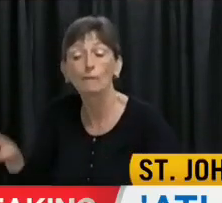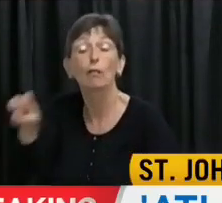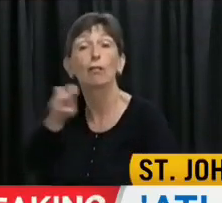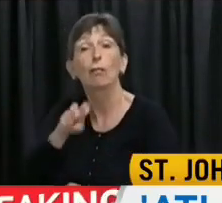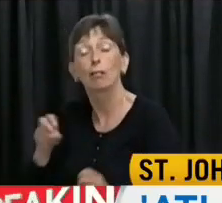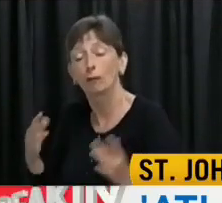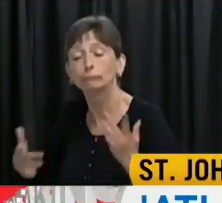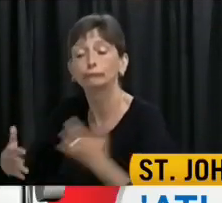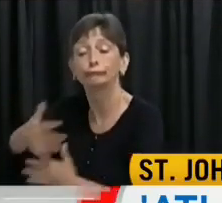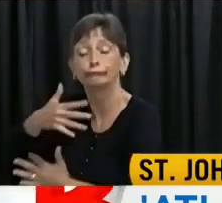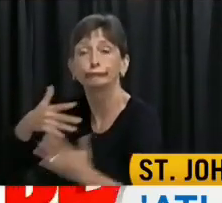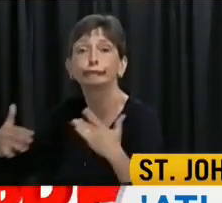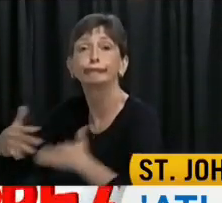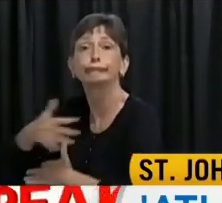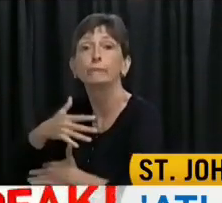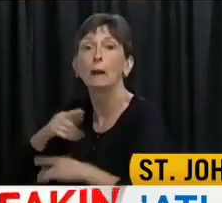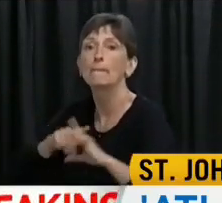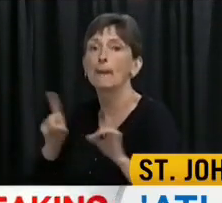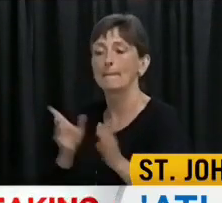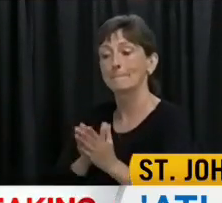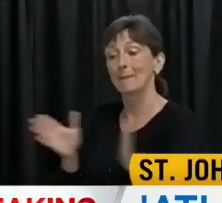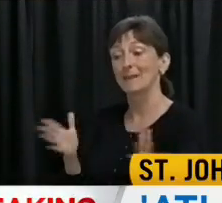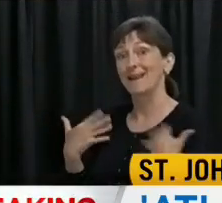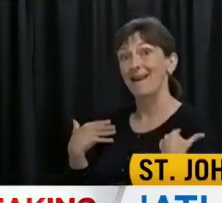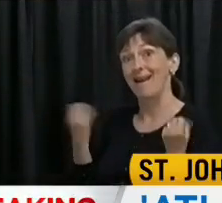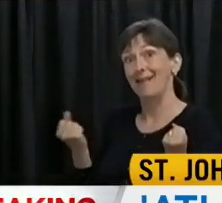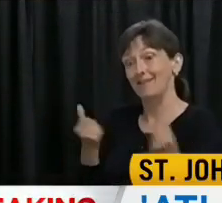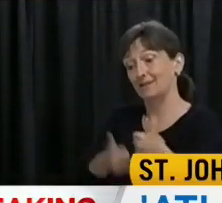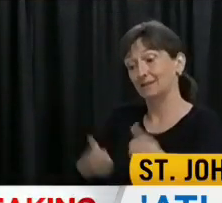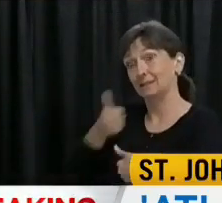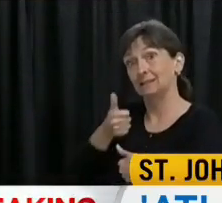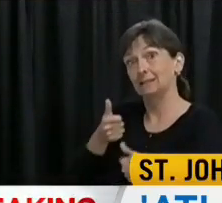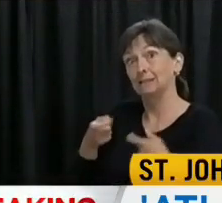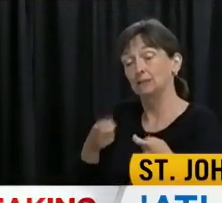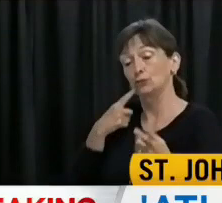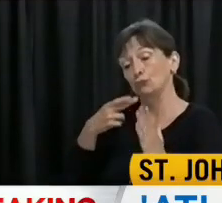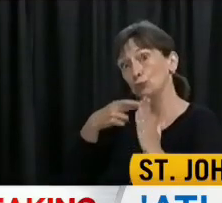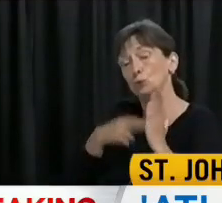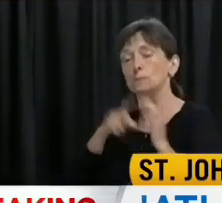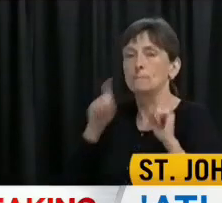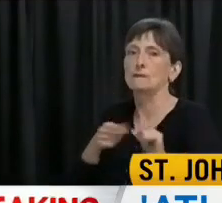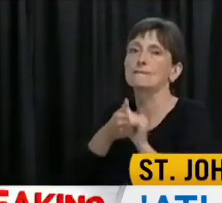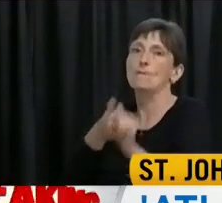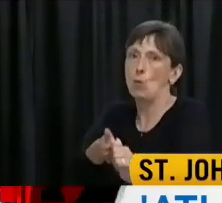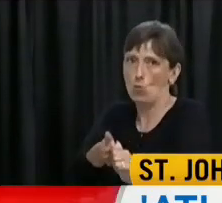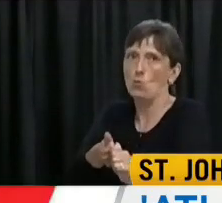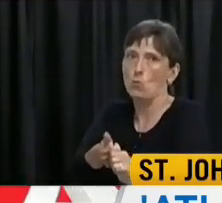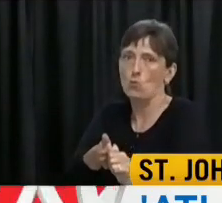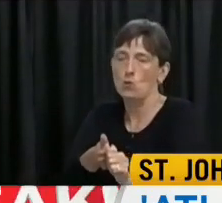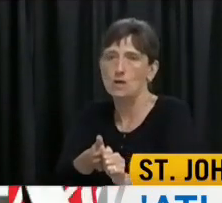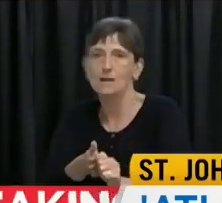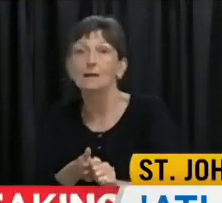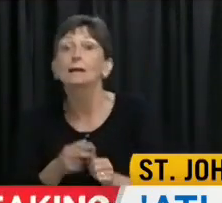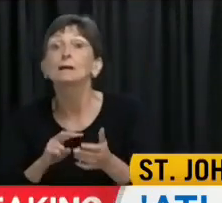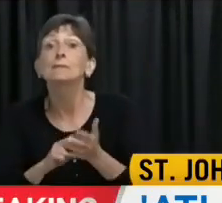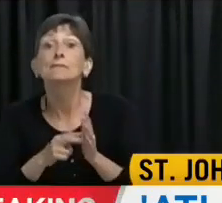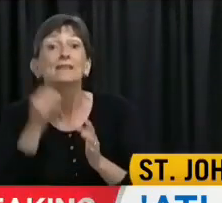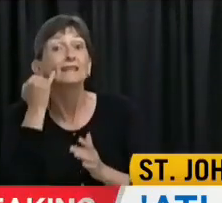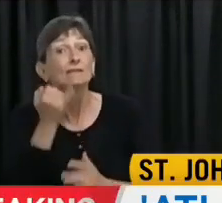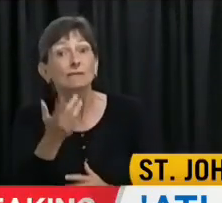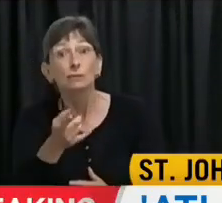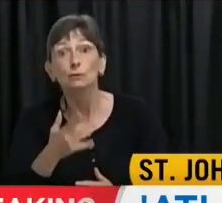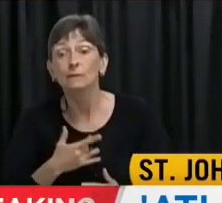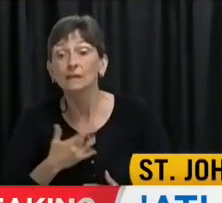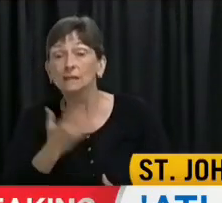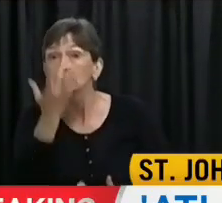but all public health directors for each province must be adhered to. This includes not traveling if you